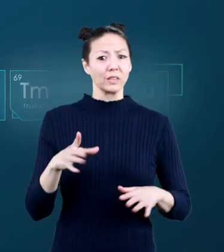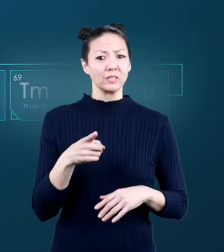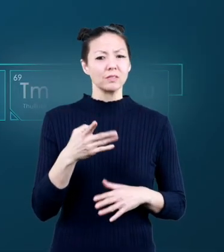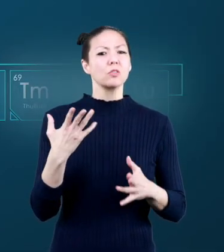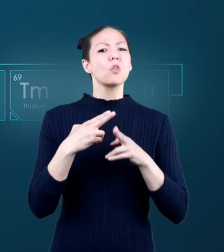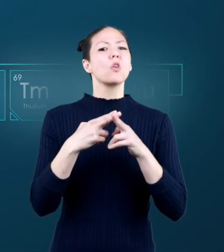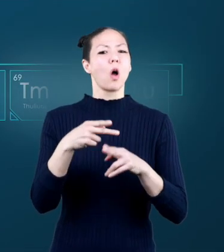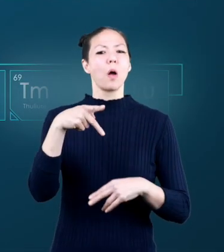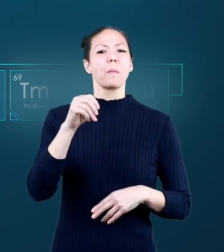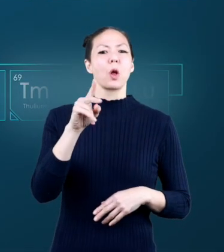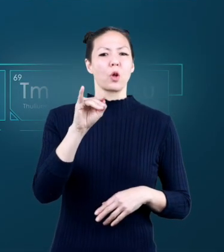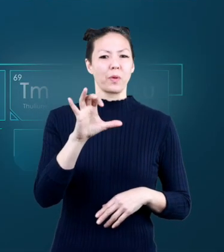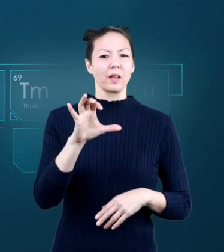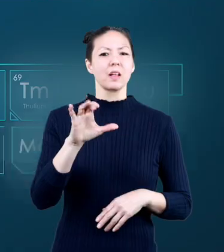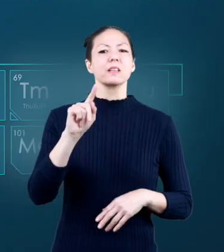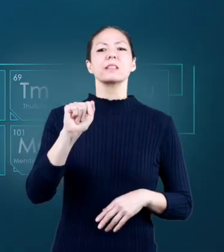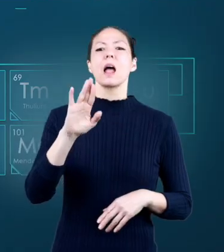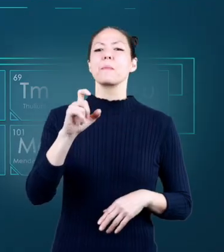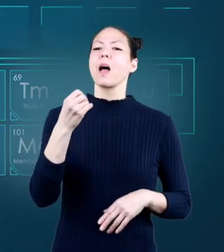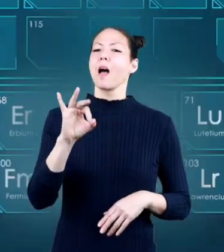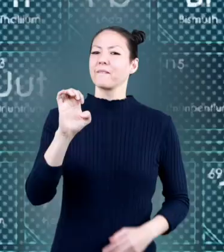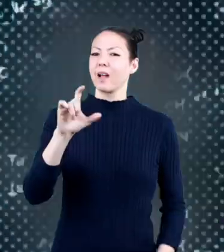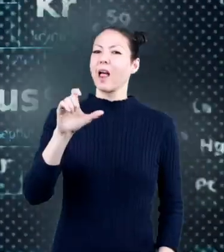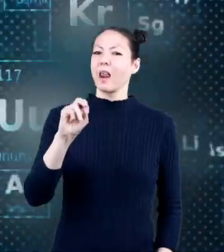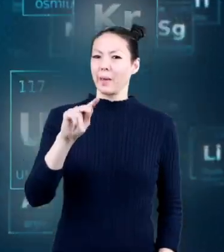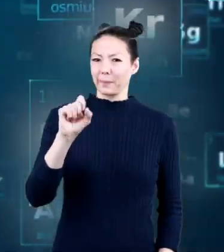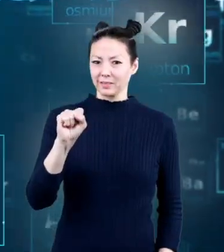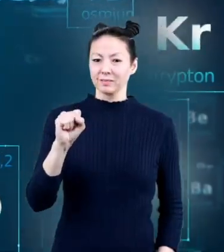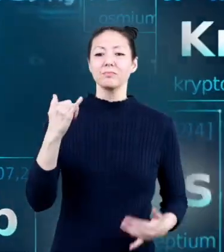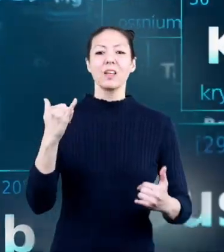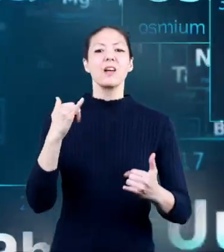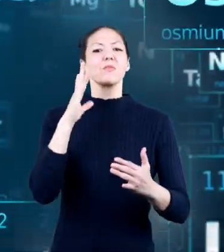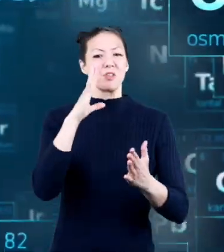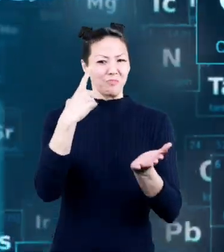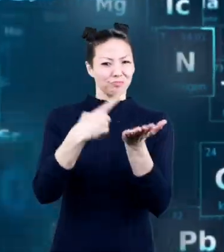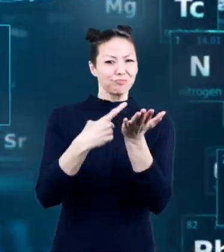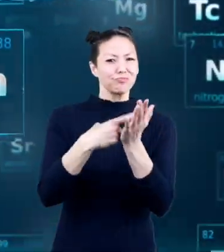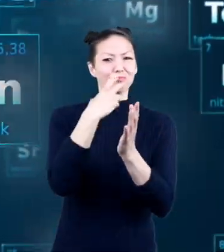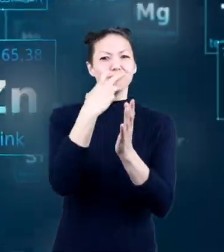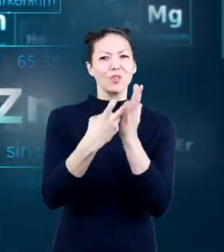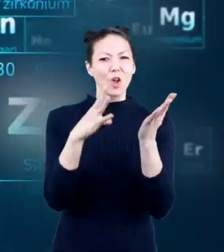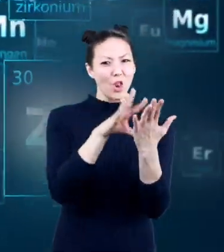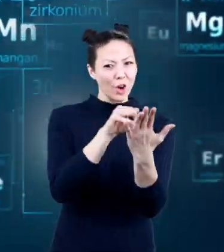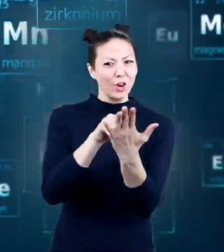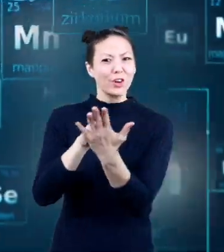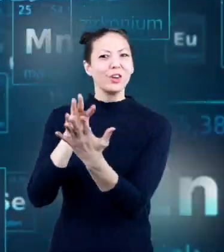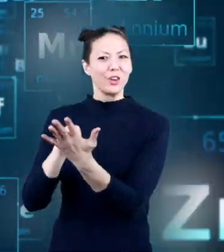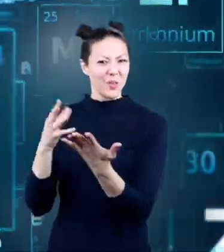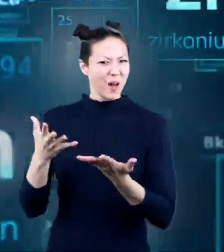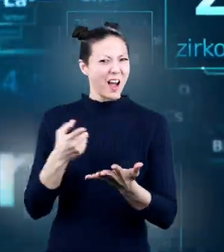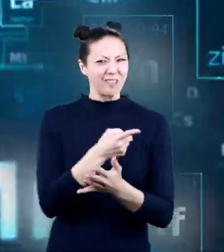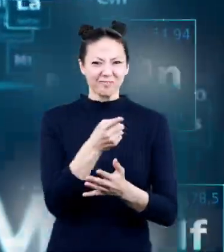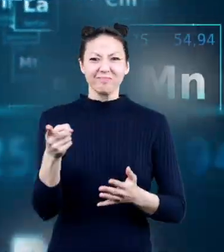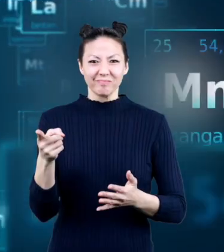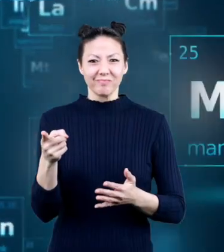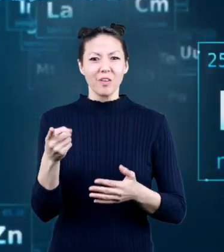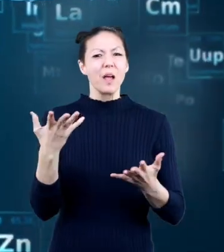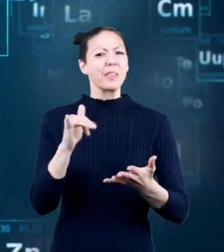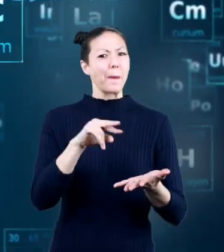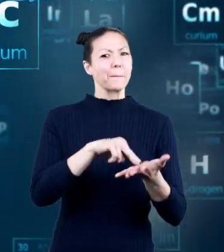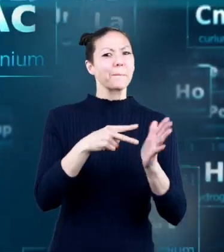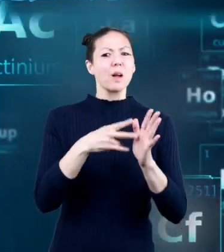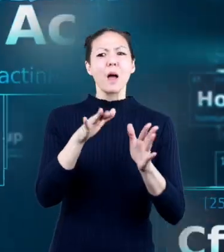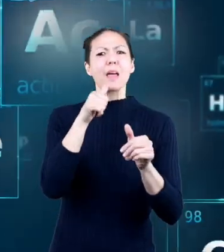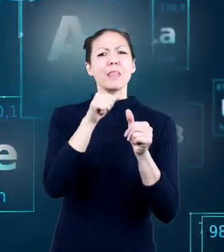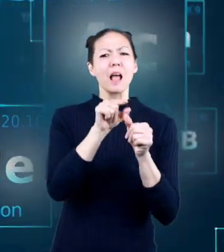this is called the periodic table of elements and today we're going to learn all about what it is and